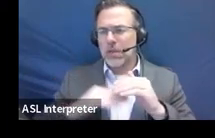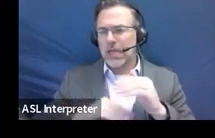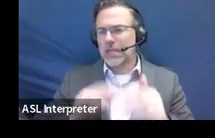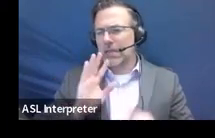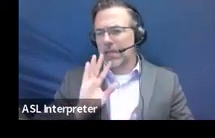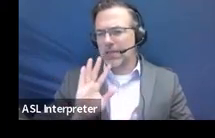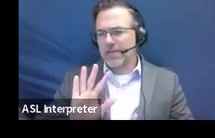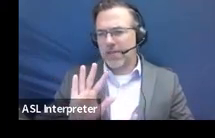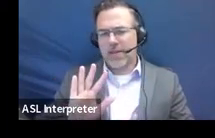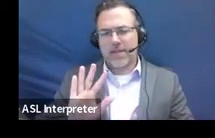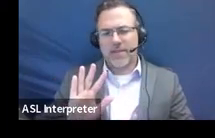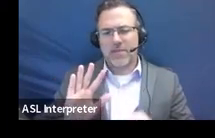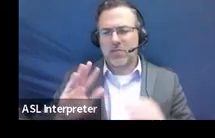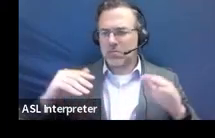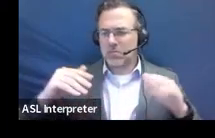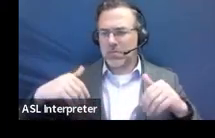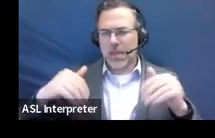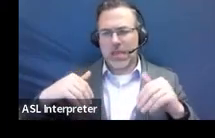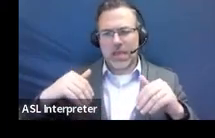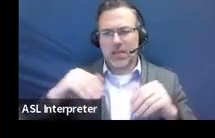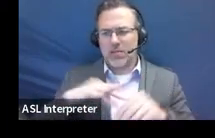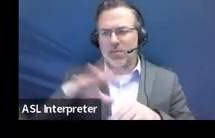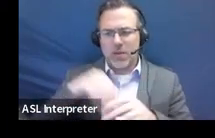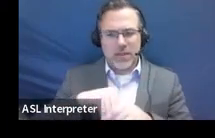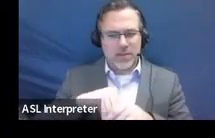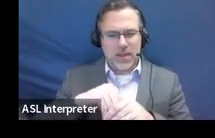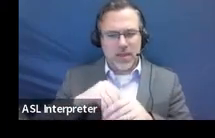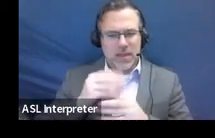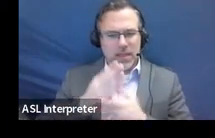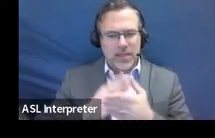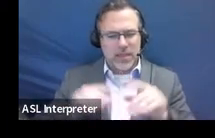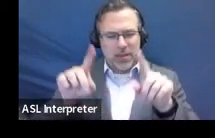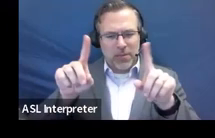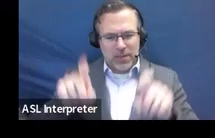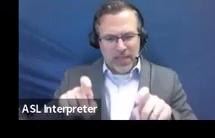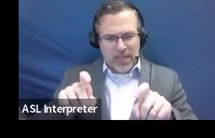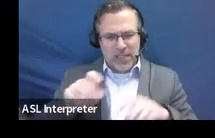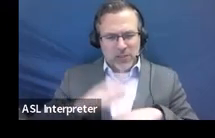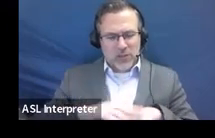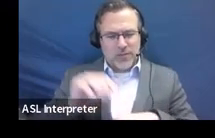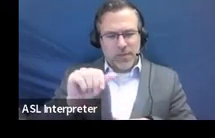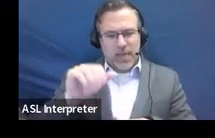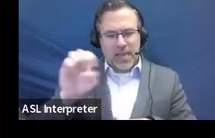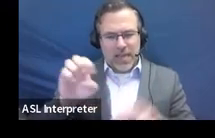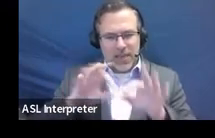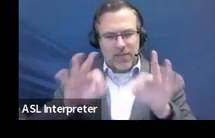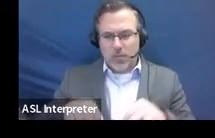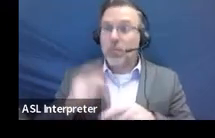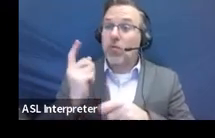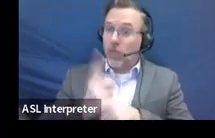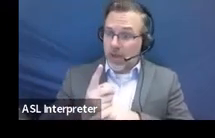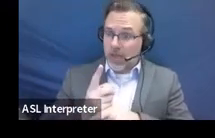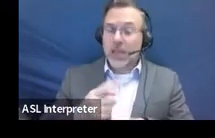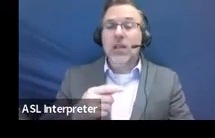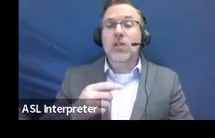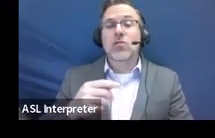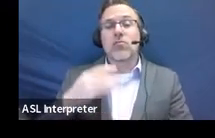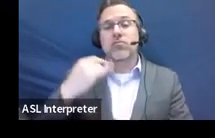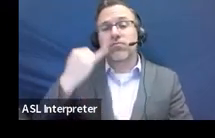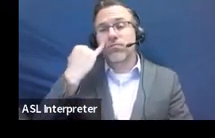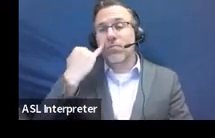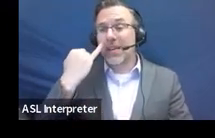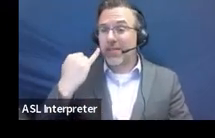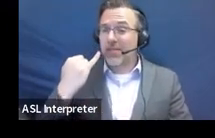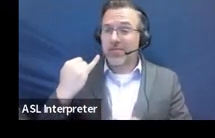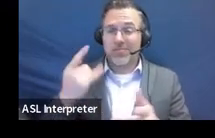asked for on the regular AE form. Right, it's not applicable. So if you had no